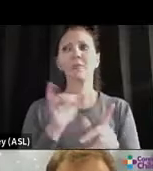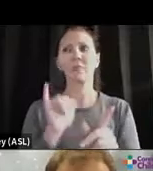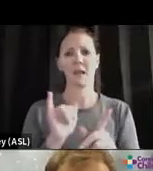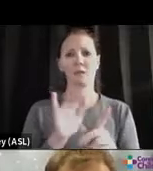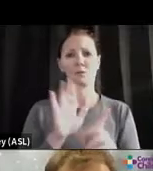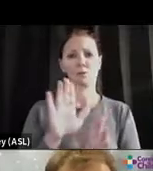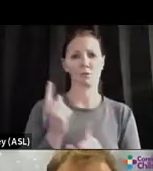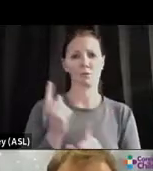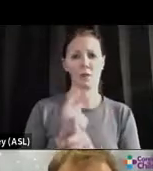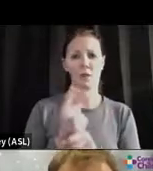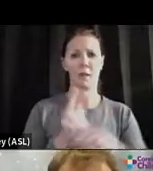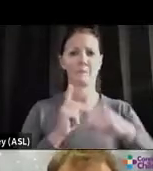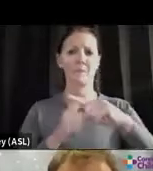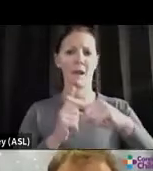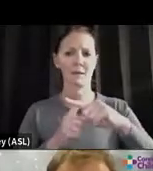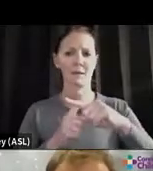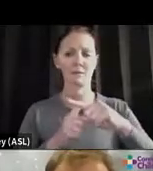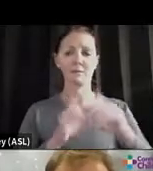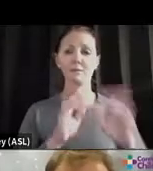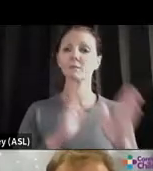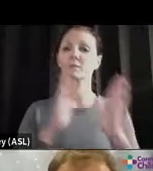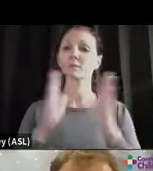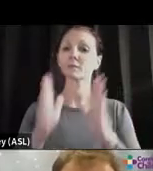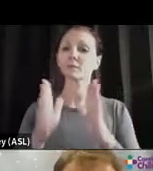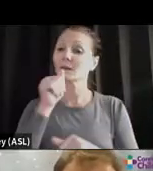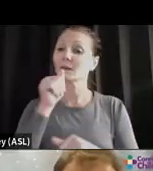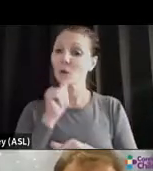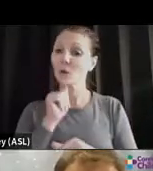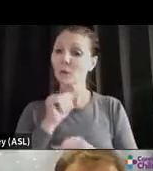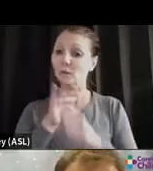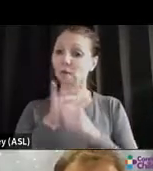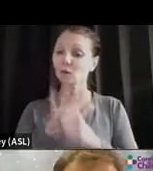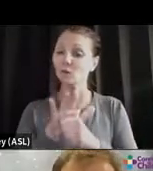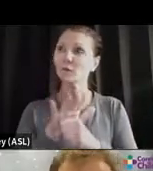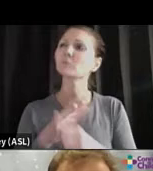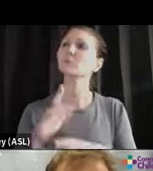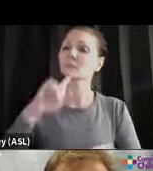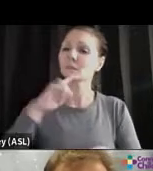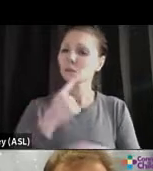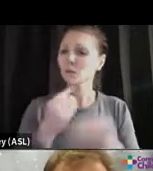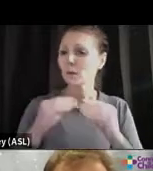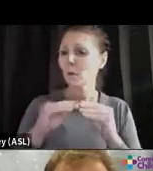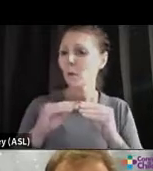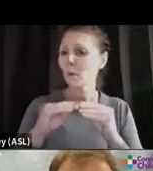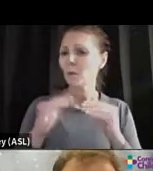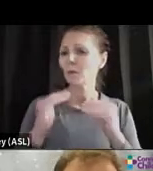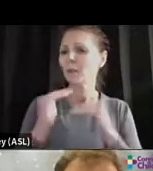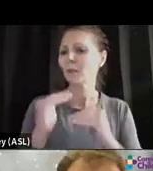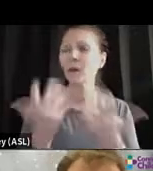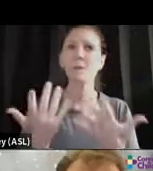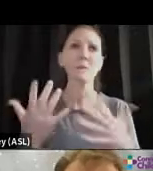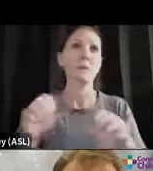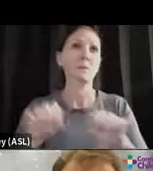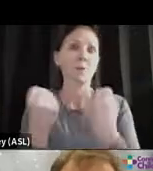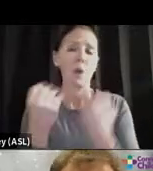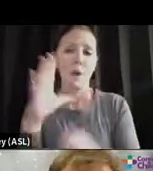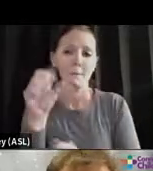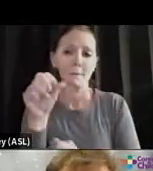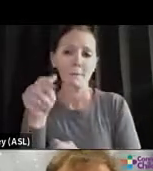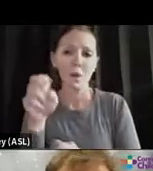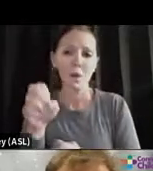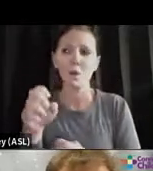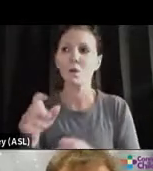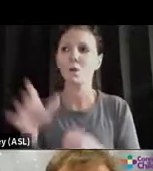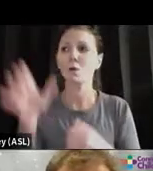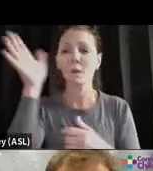more severe, but still limited. And it might be due to the loss of a grandparent, breaking a bone or not doing so